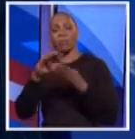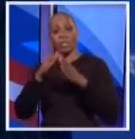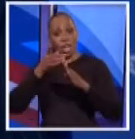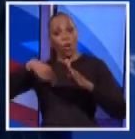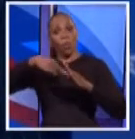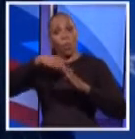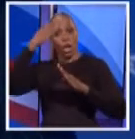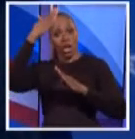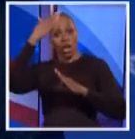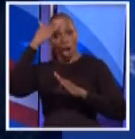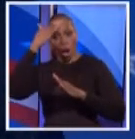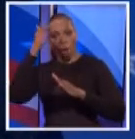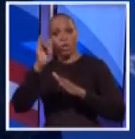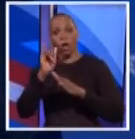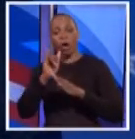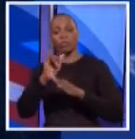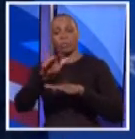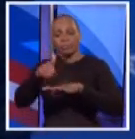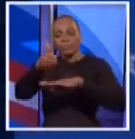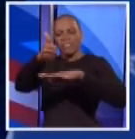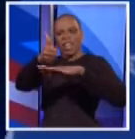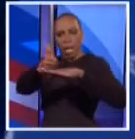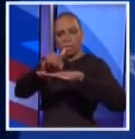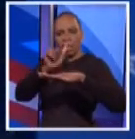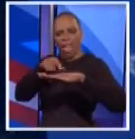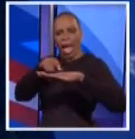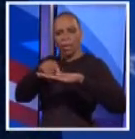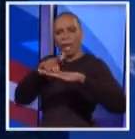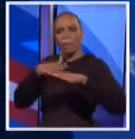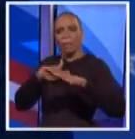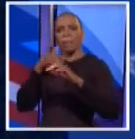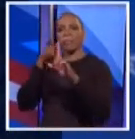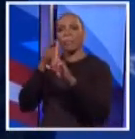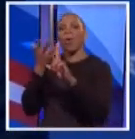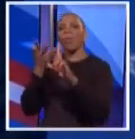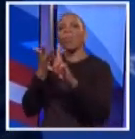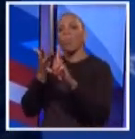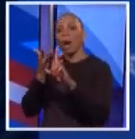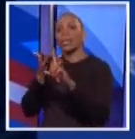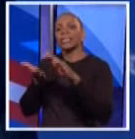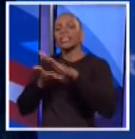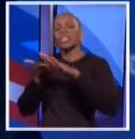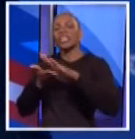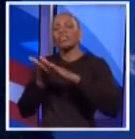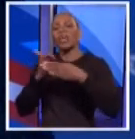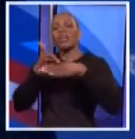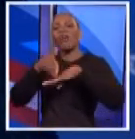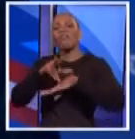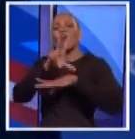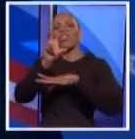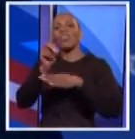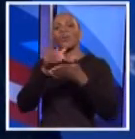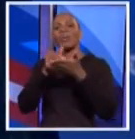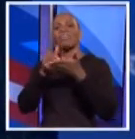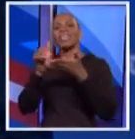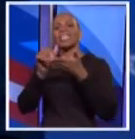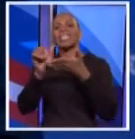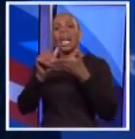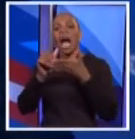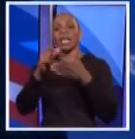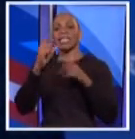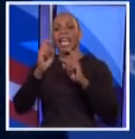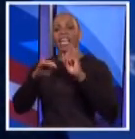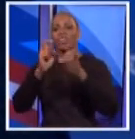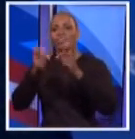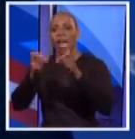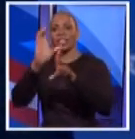of that, at least in part, is the foundation that my opponent wants to malign, but has generated over $30 million in grants to great